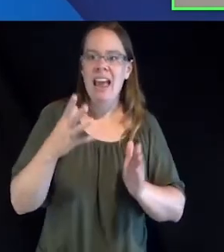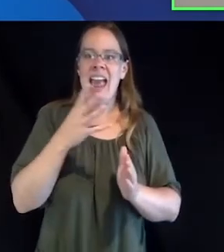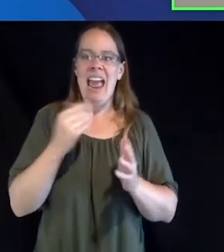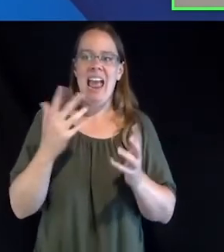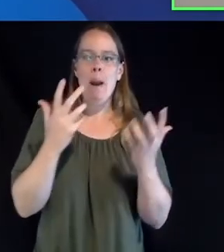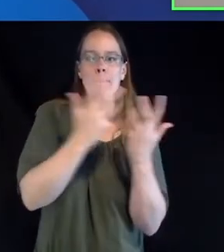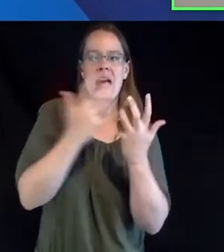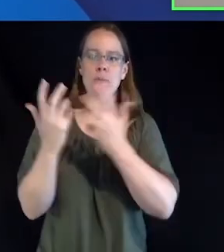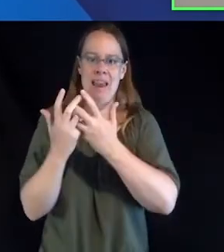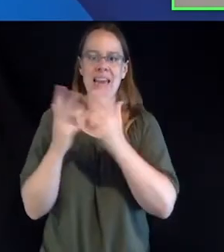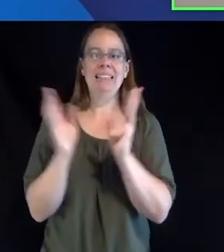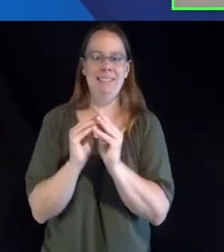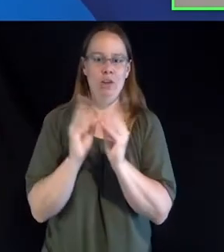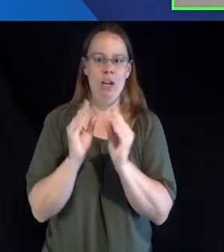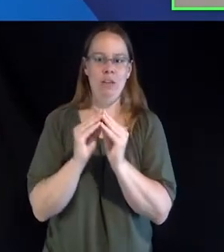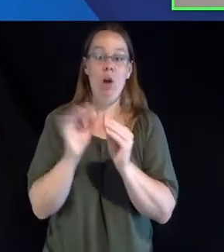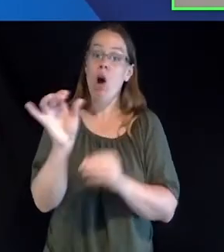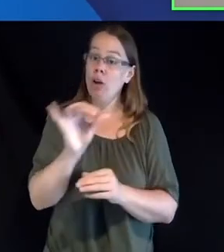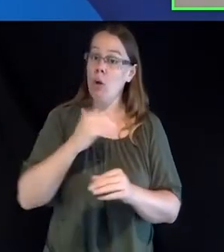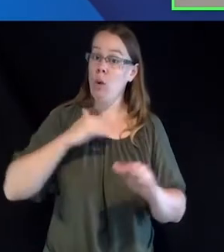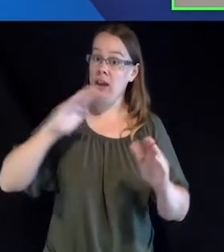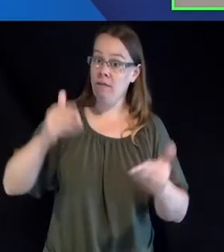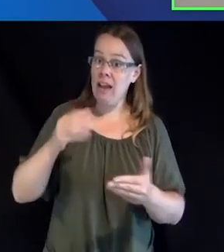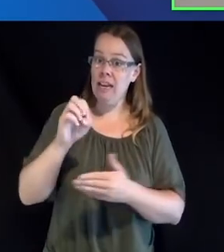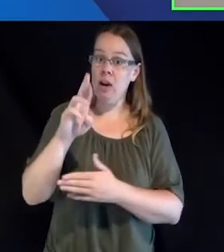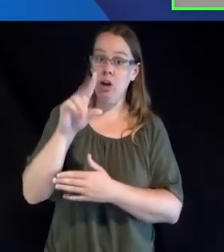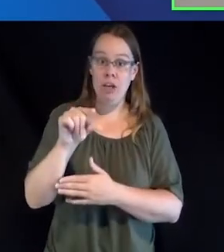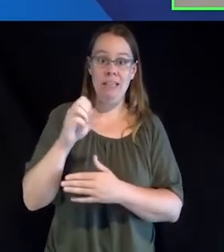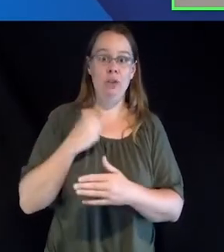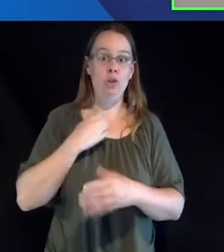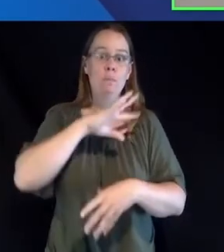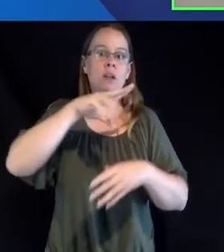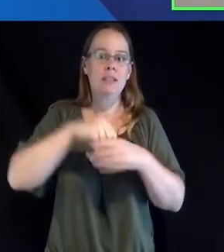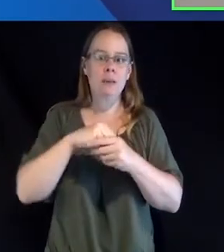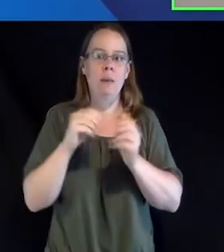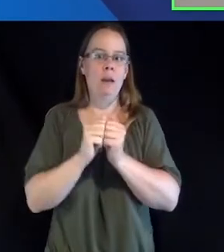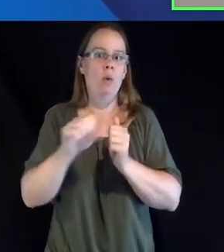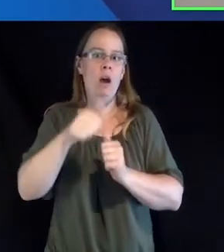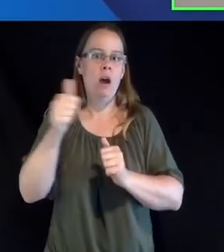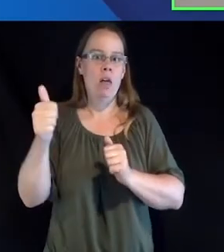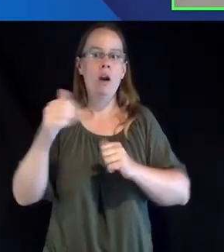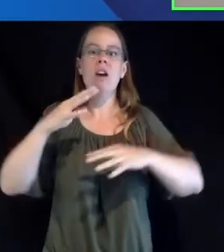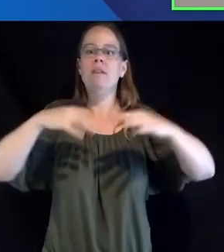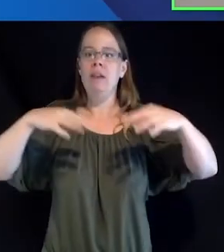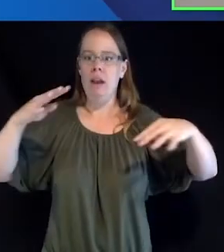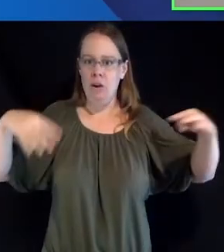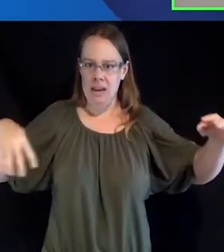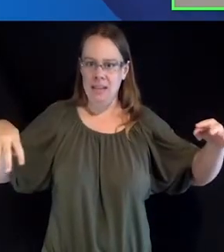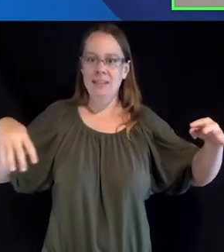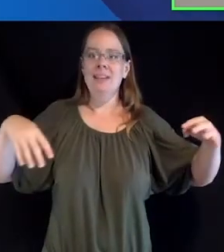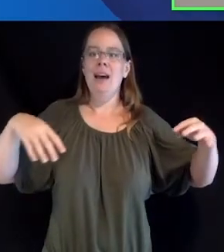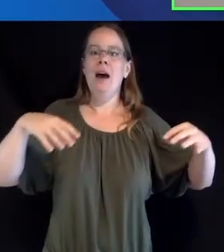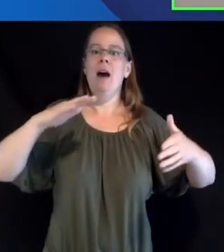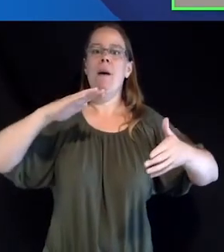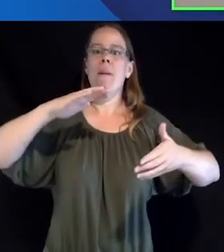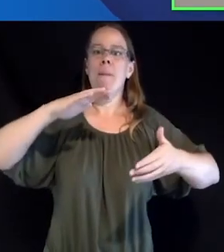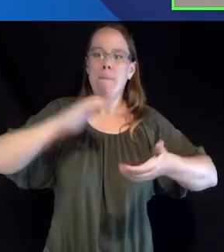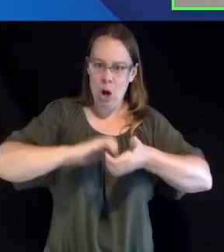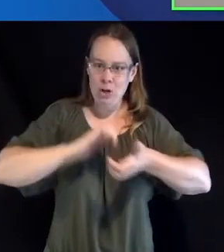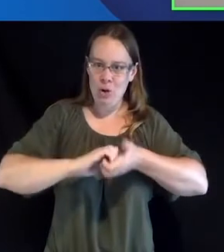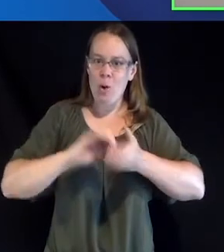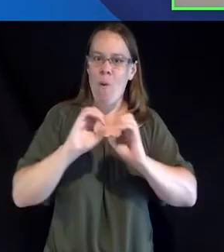ERG members that chose to become a part of various activities for disability. And